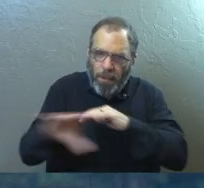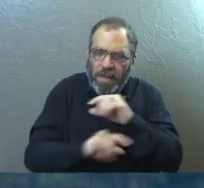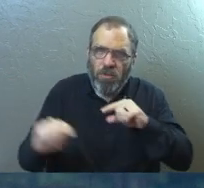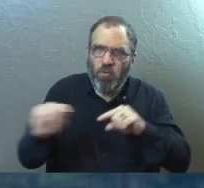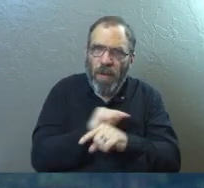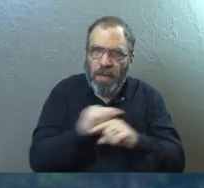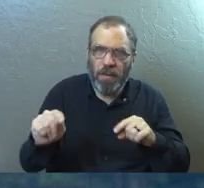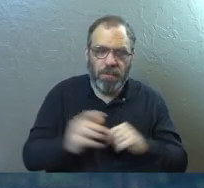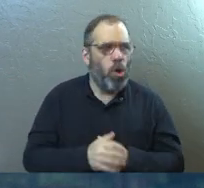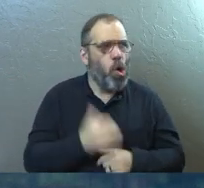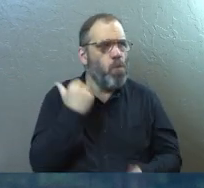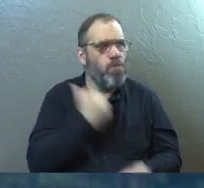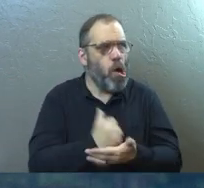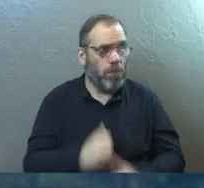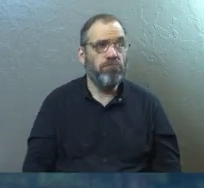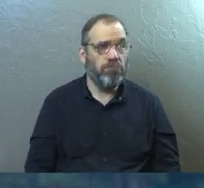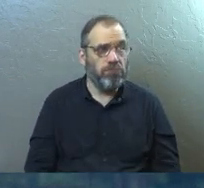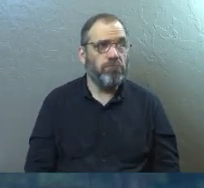training.